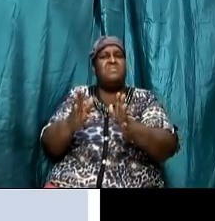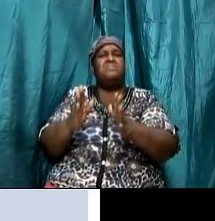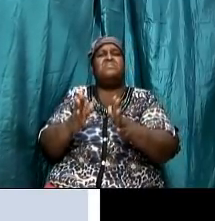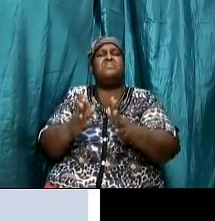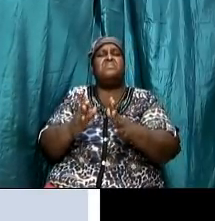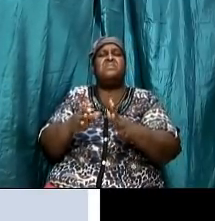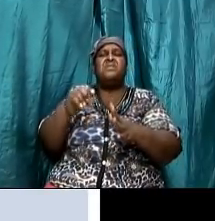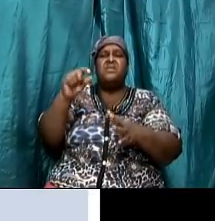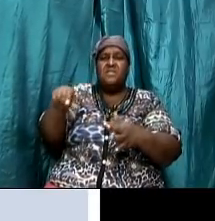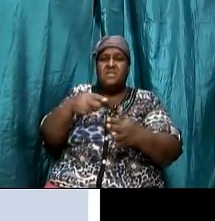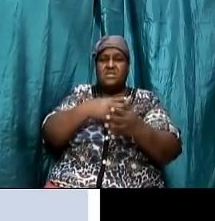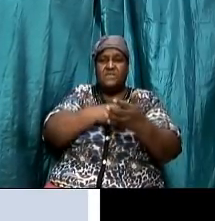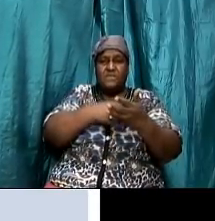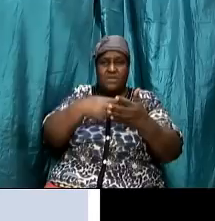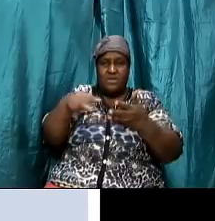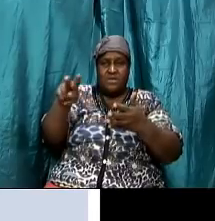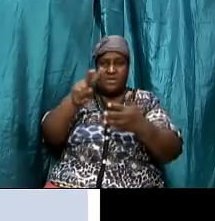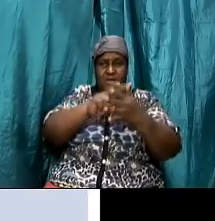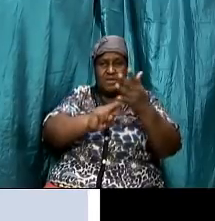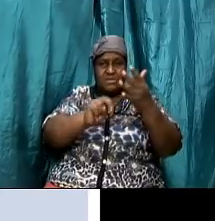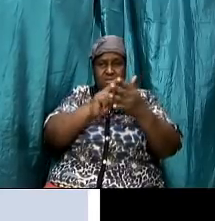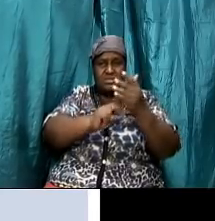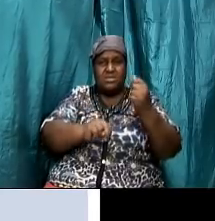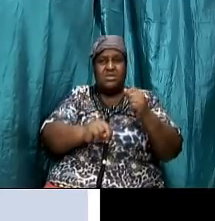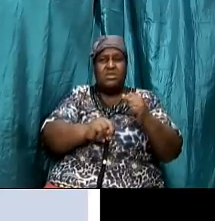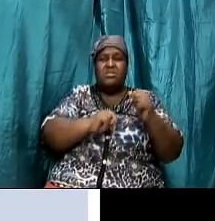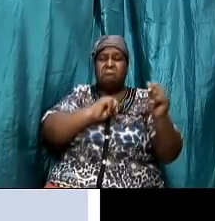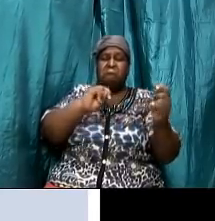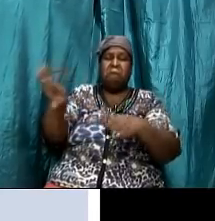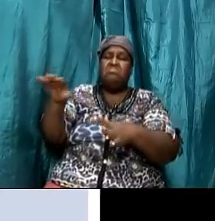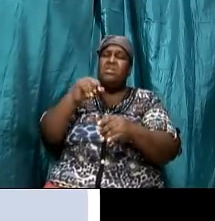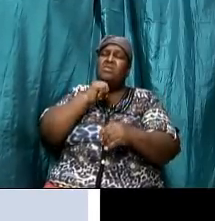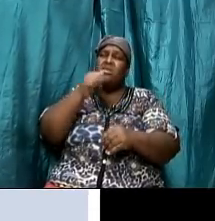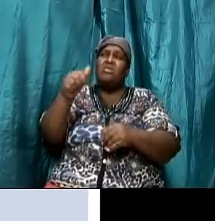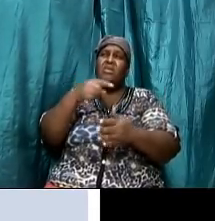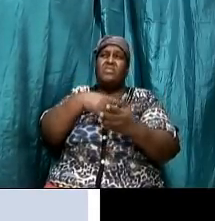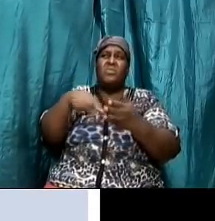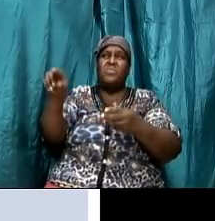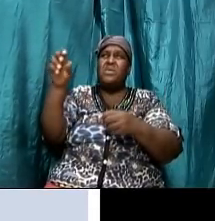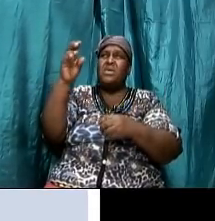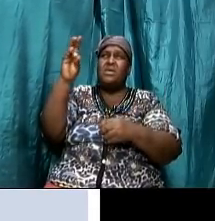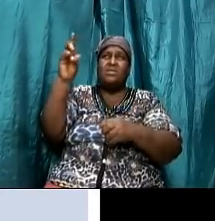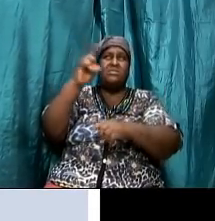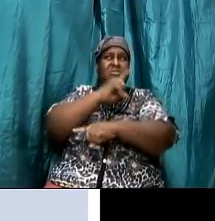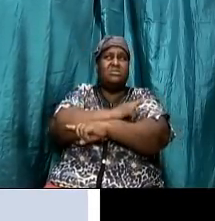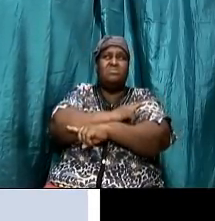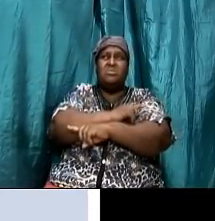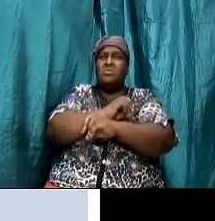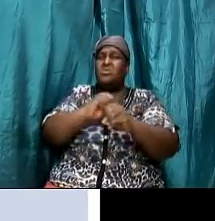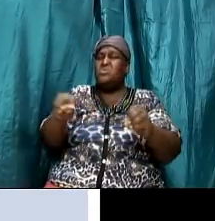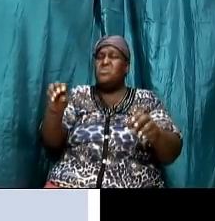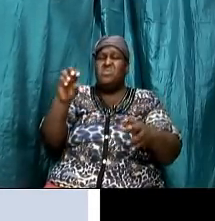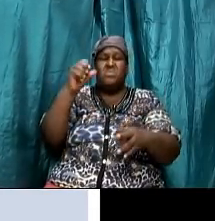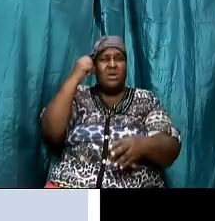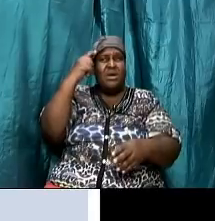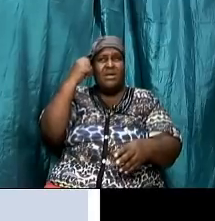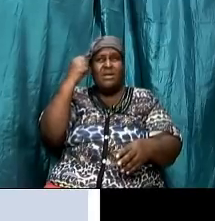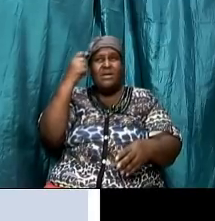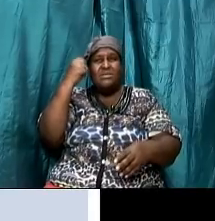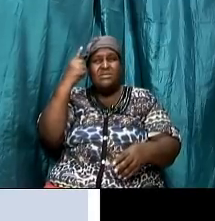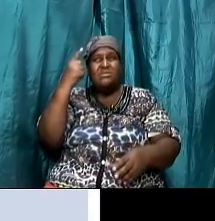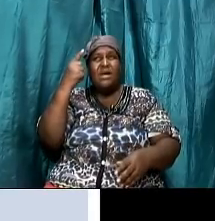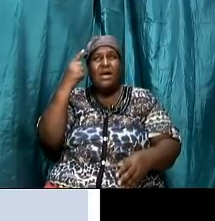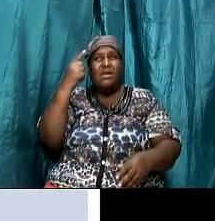that this verse does show it out and say it's not the weekly sabbaths you don't understand hebrew writing and paul was a